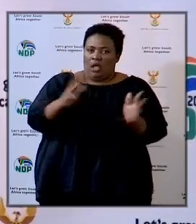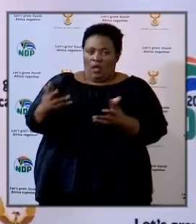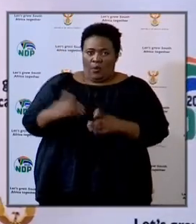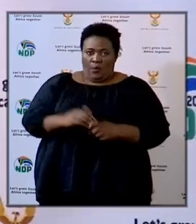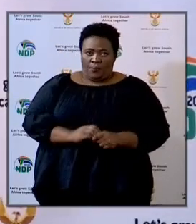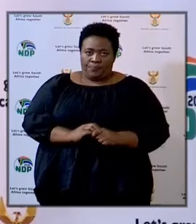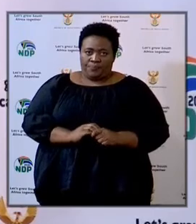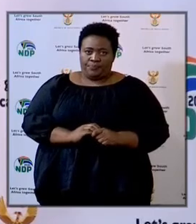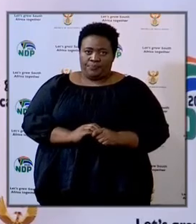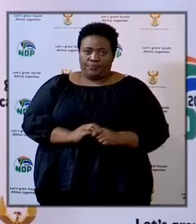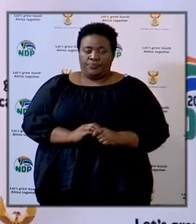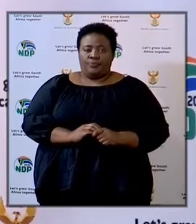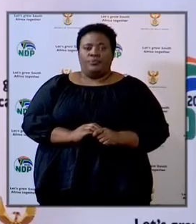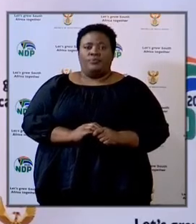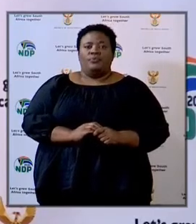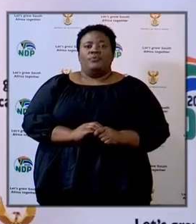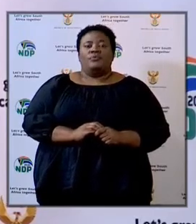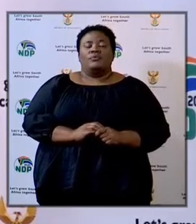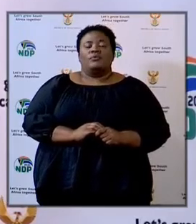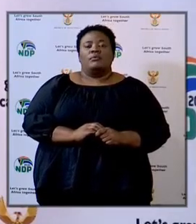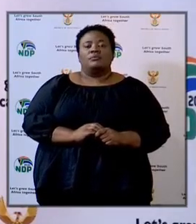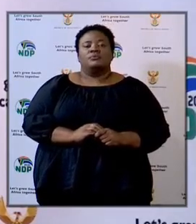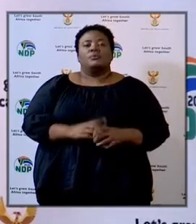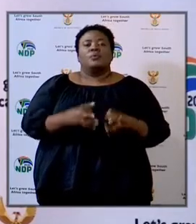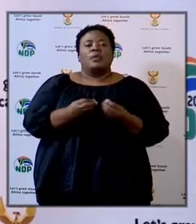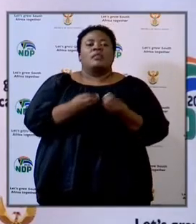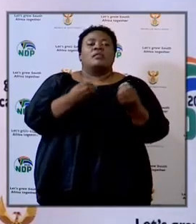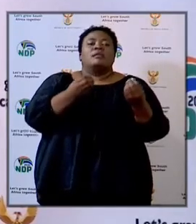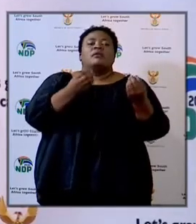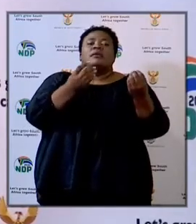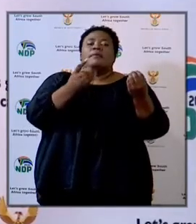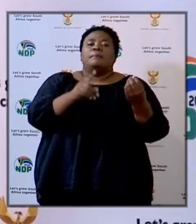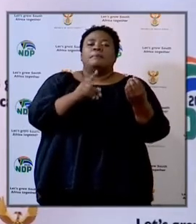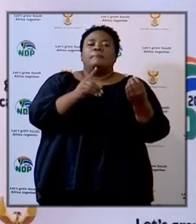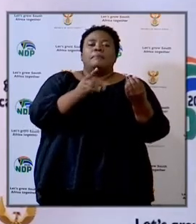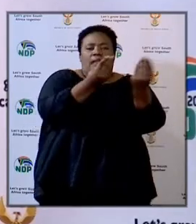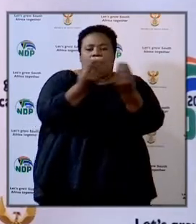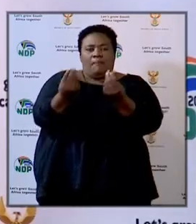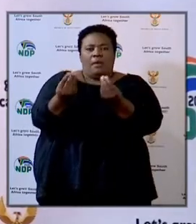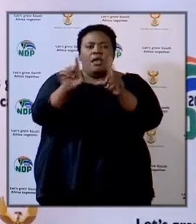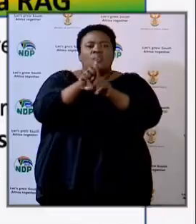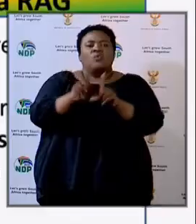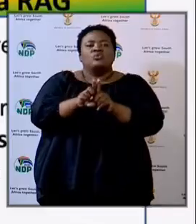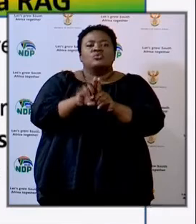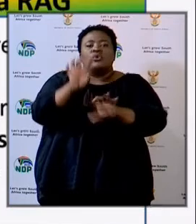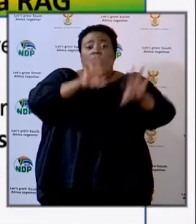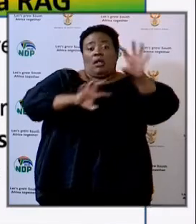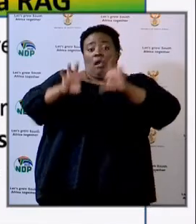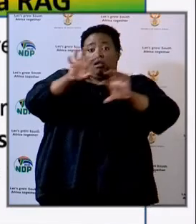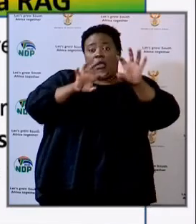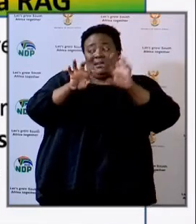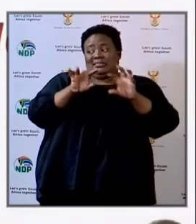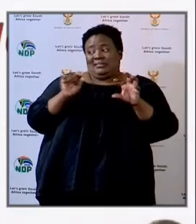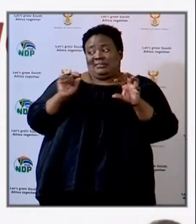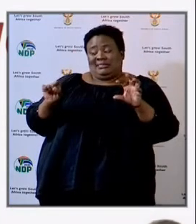interpretation of the figures and the colors that we have provided on the dashboard.